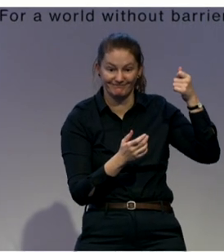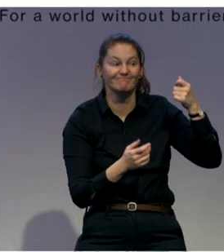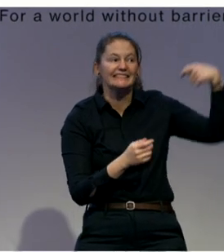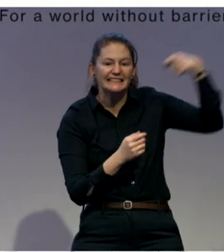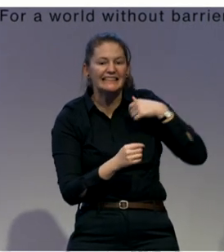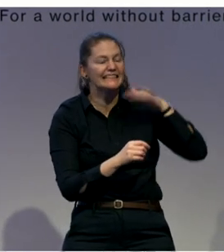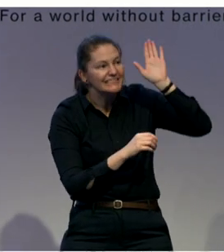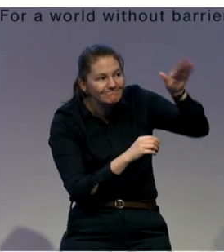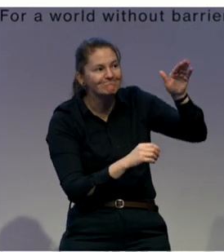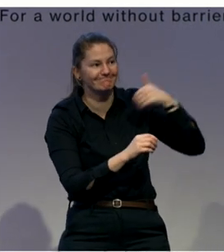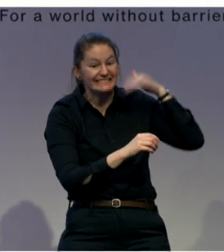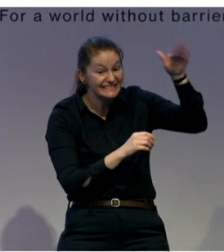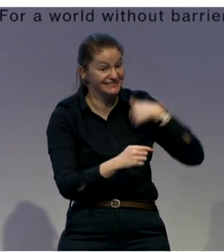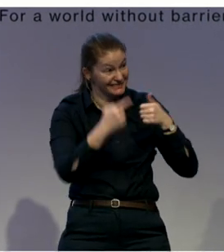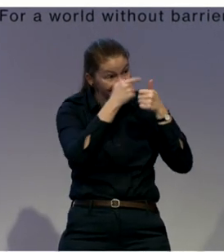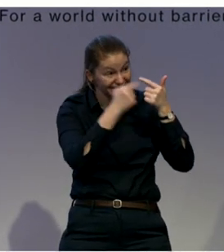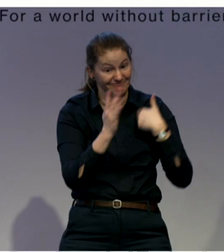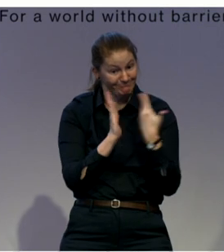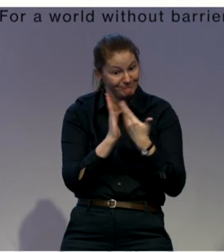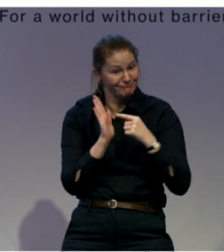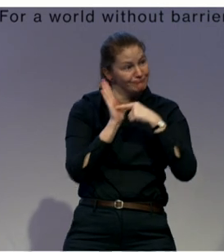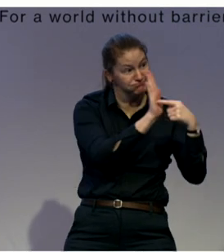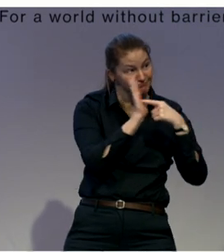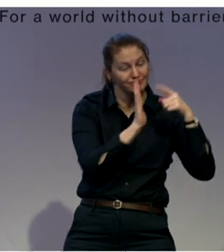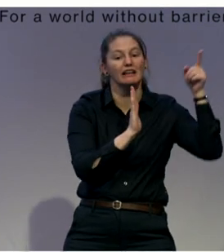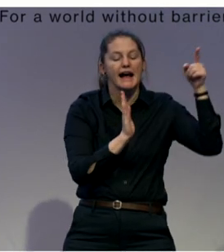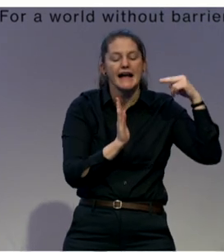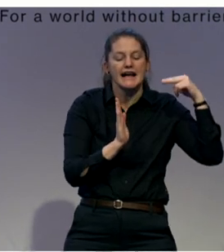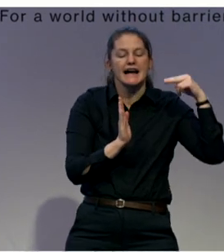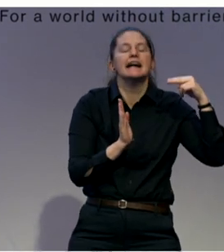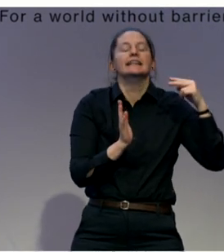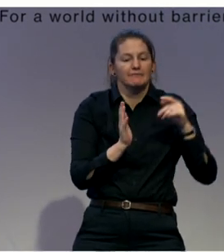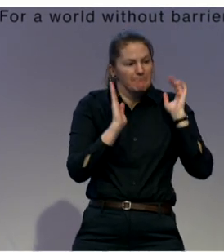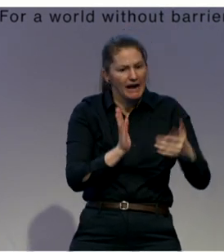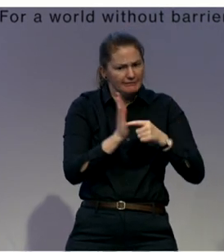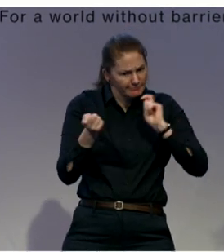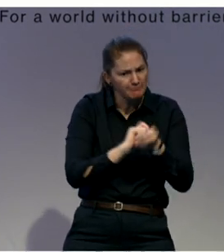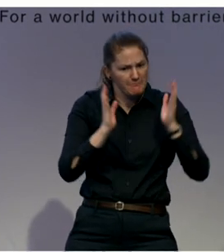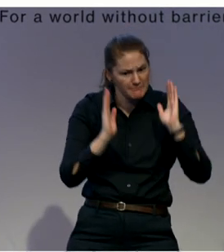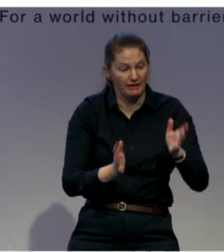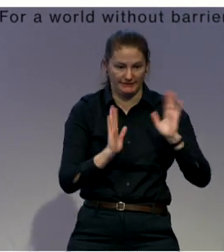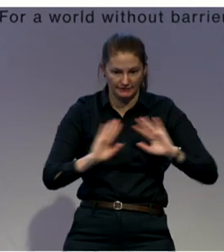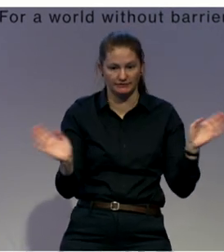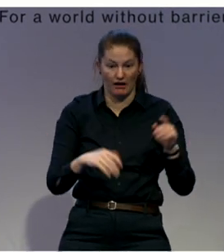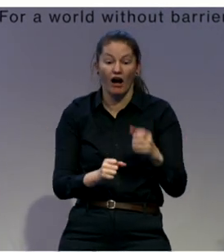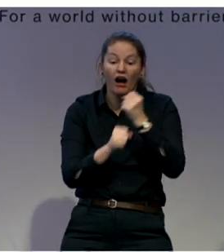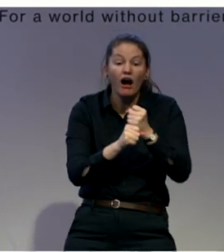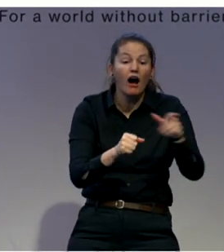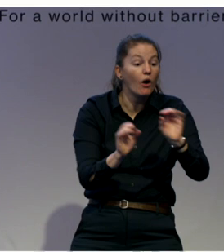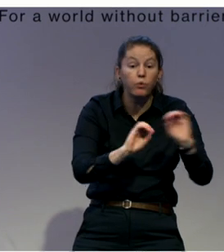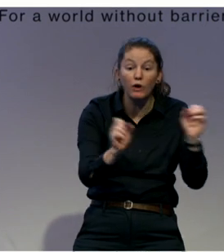lose resources or political power because of that. So, I will give a very short example of my country, Bulgaria.